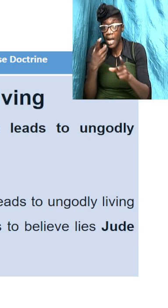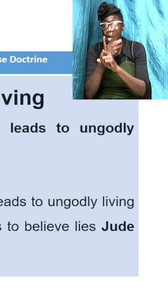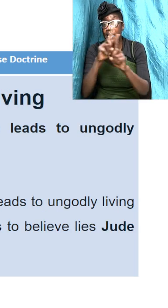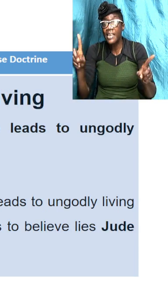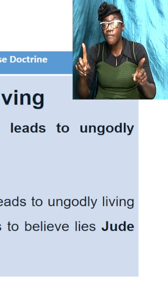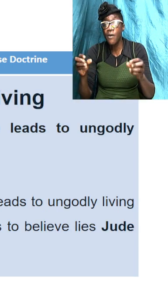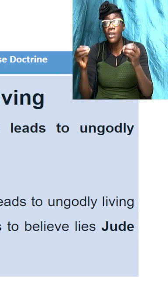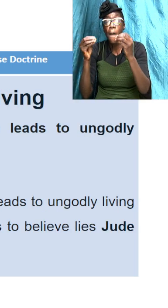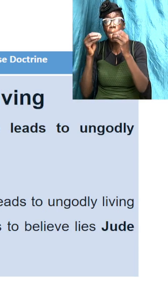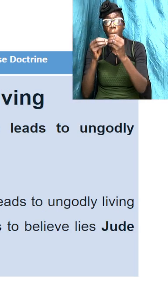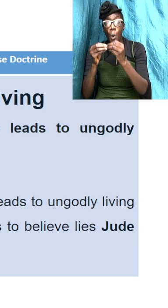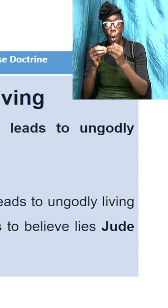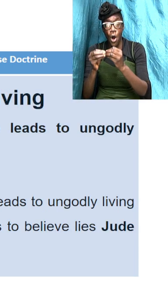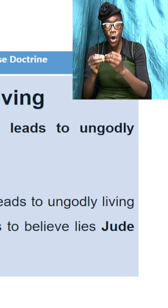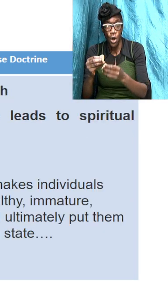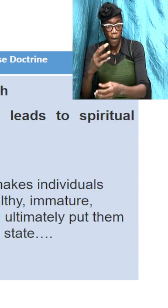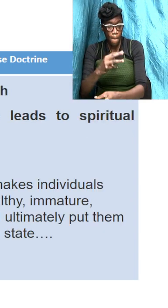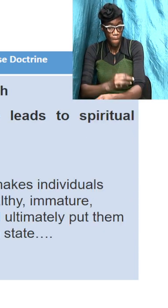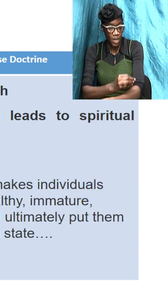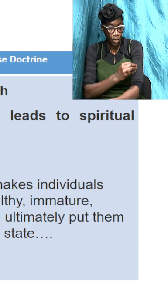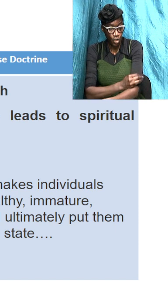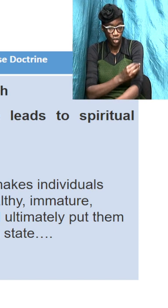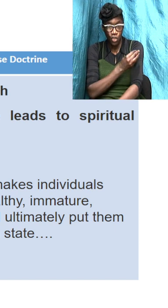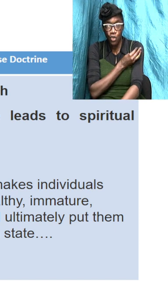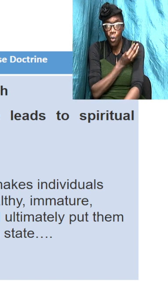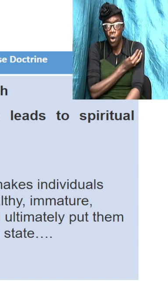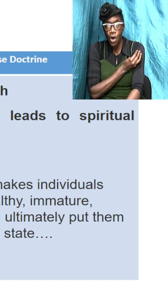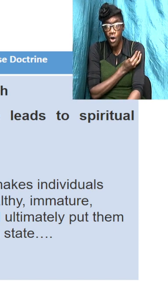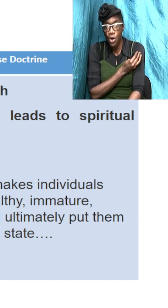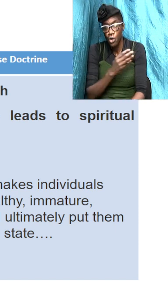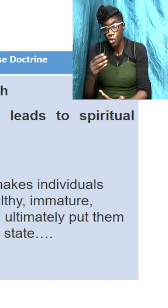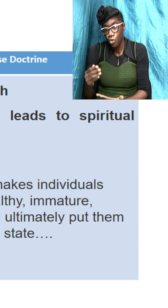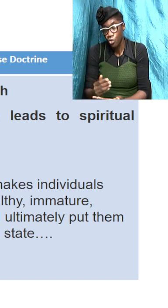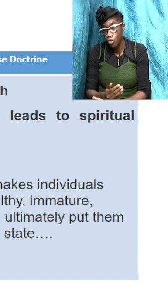I am more mature there are certain things I just